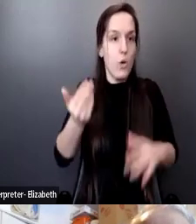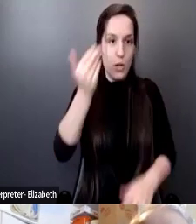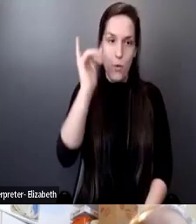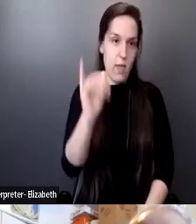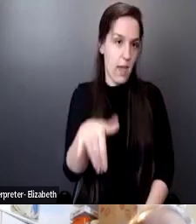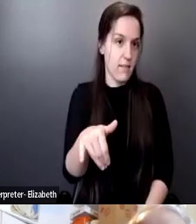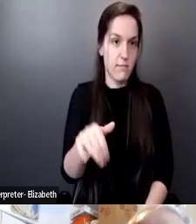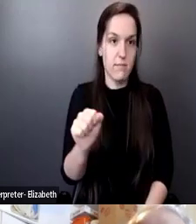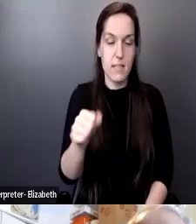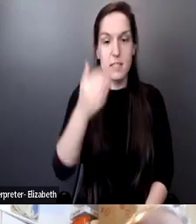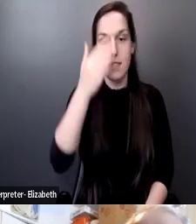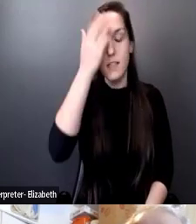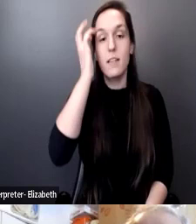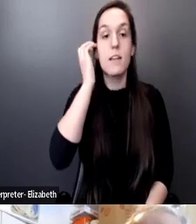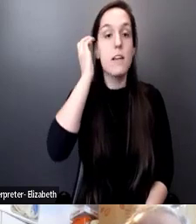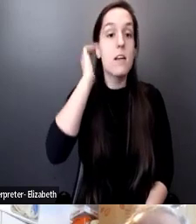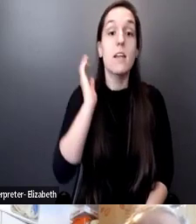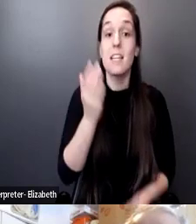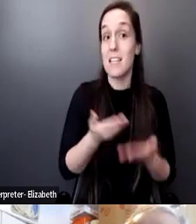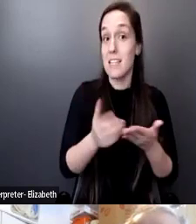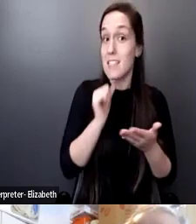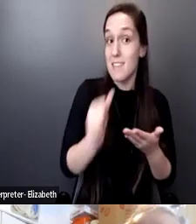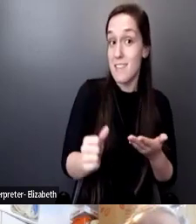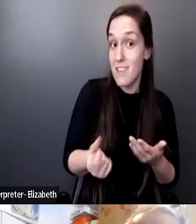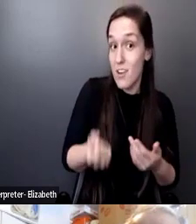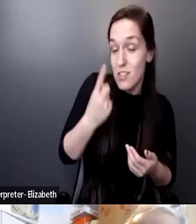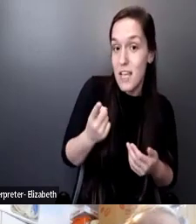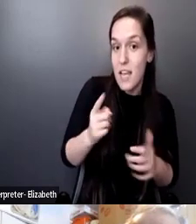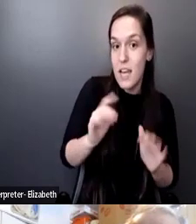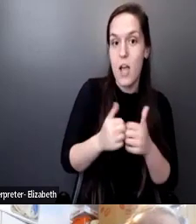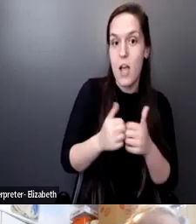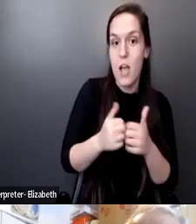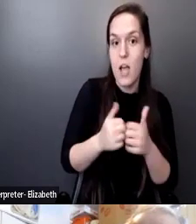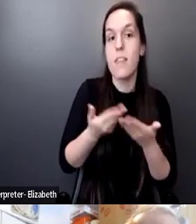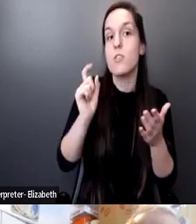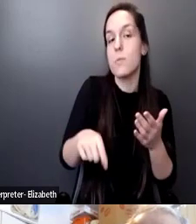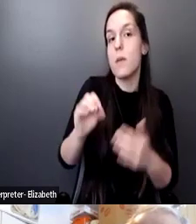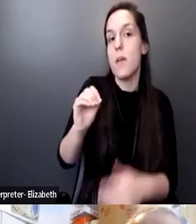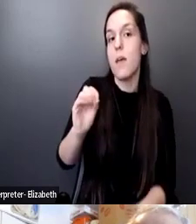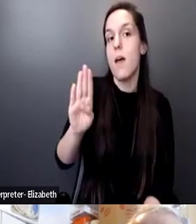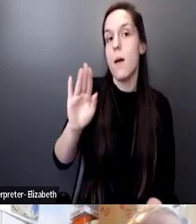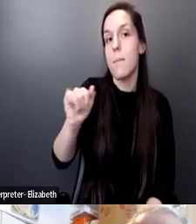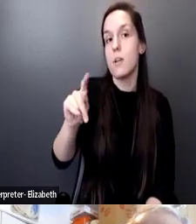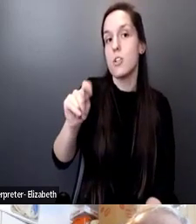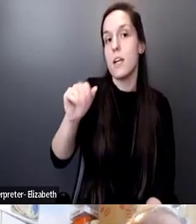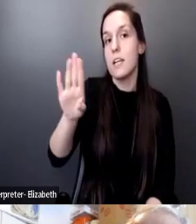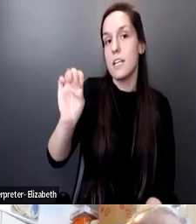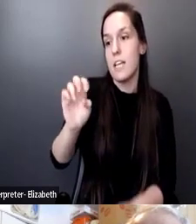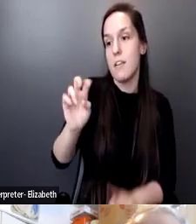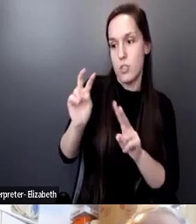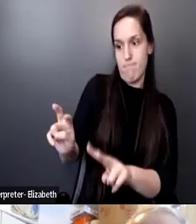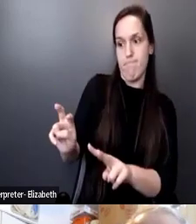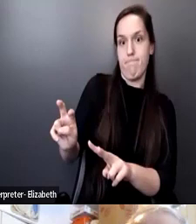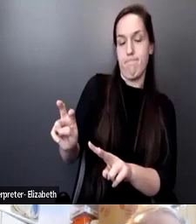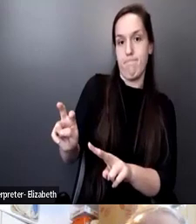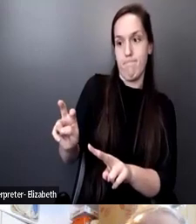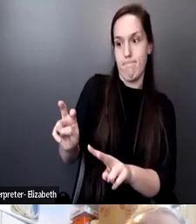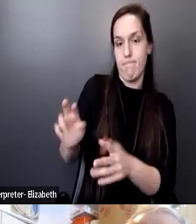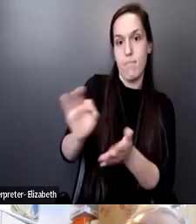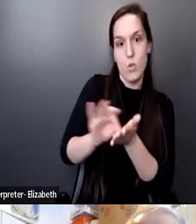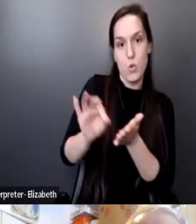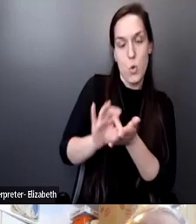the things I didn't understand was how what should be an objective score or should be an objective assessment really